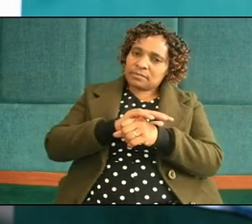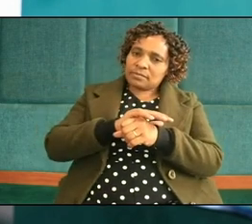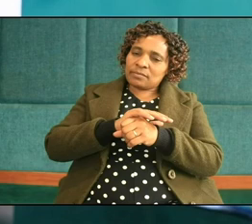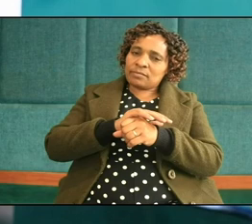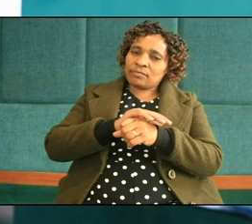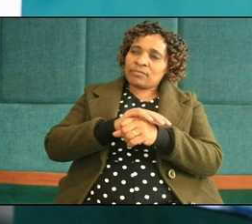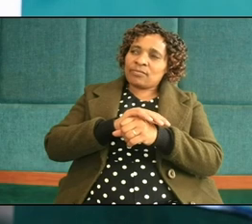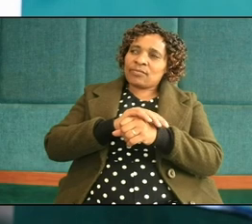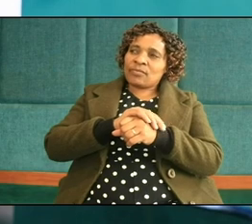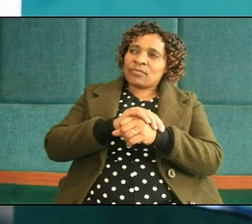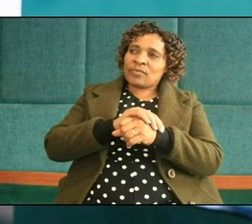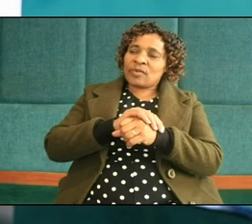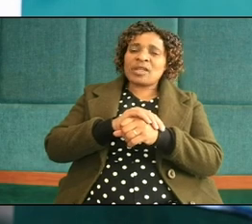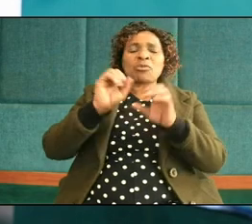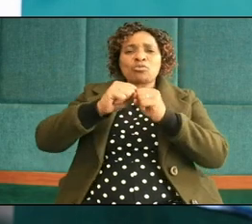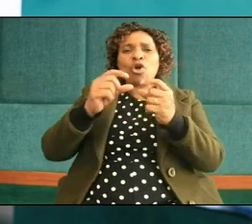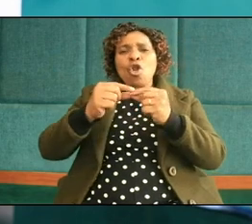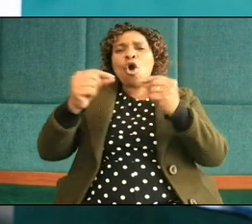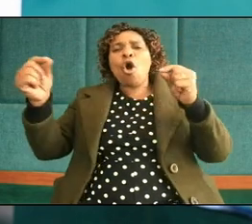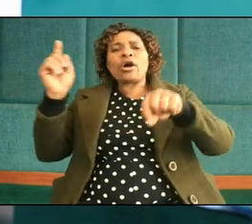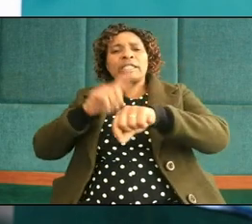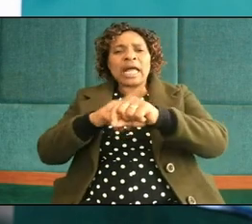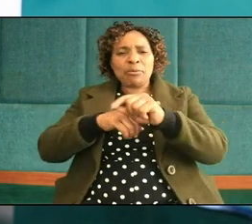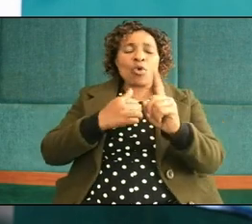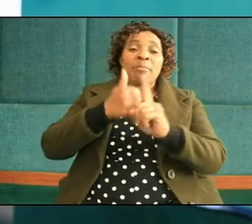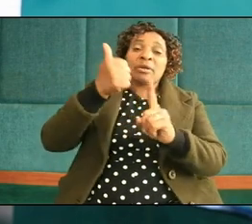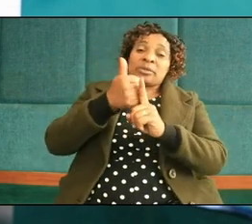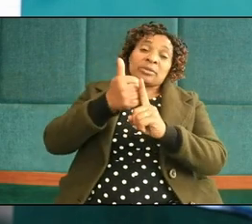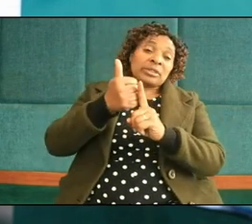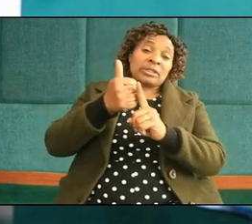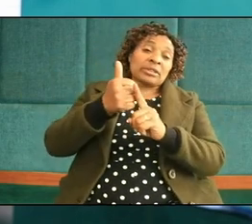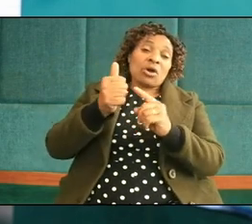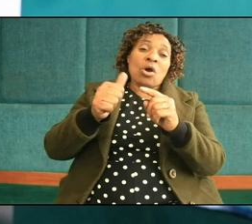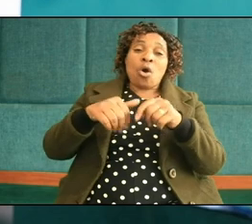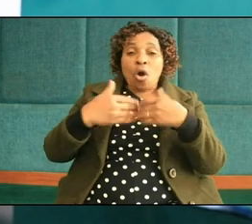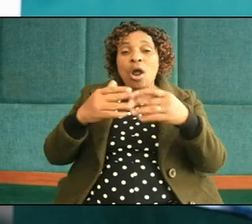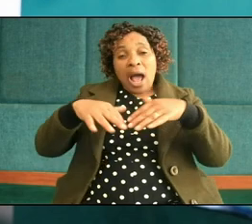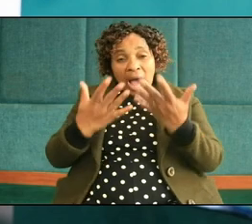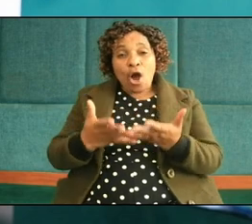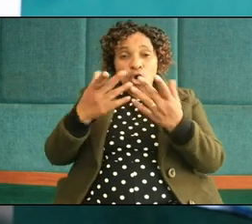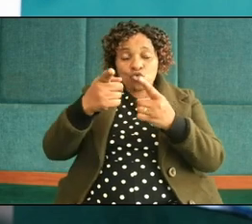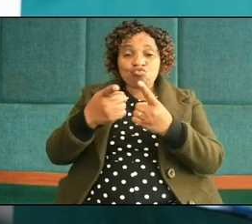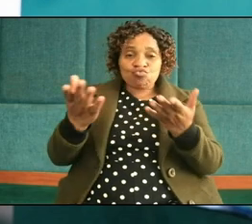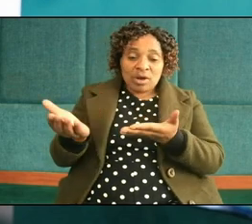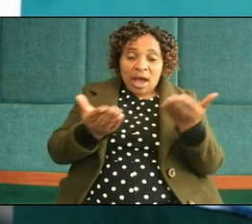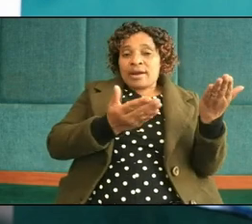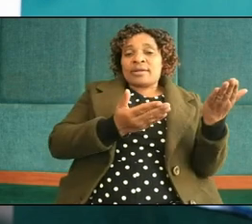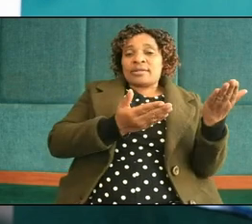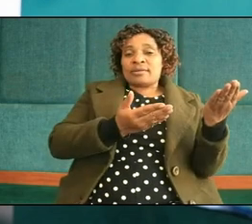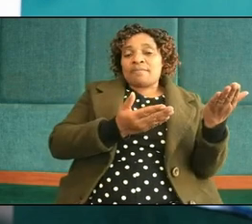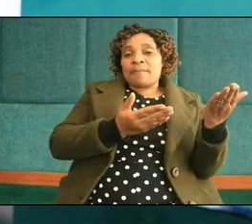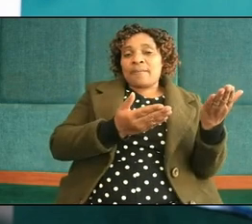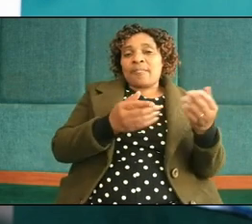long term impact of abuse depend less on the type of how we handle it there is